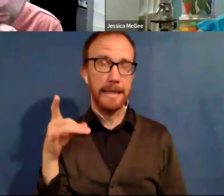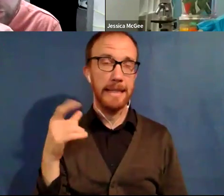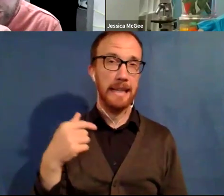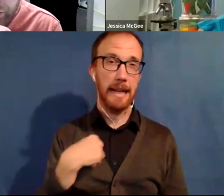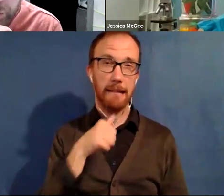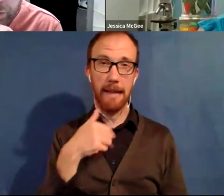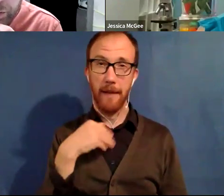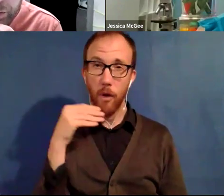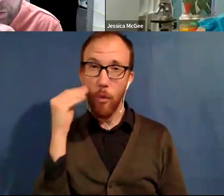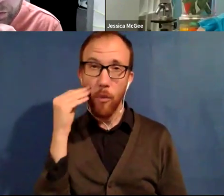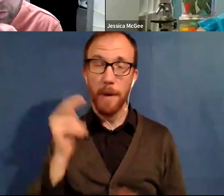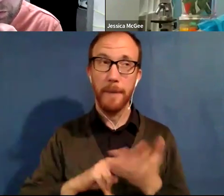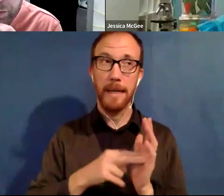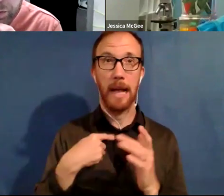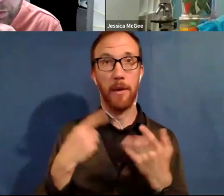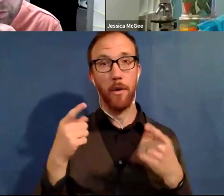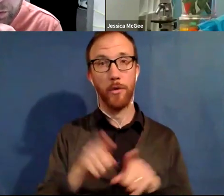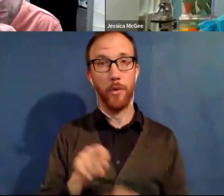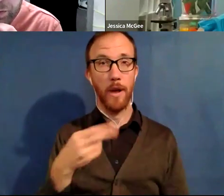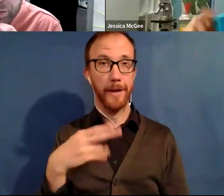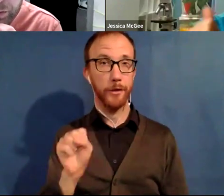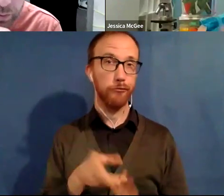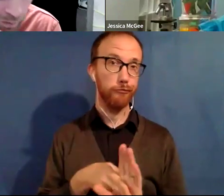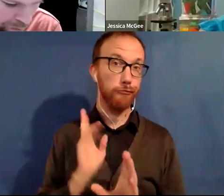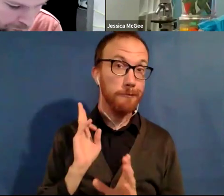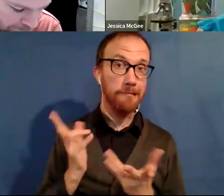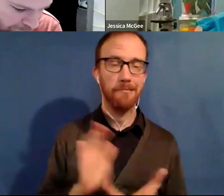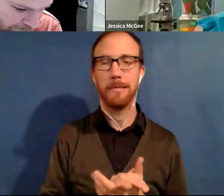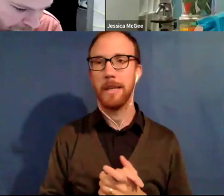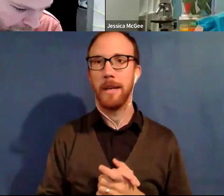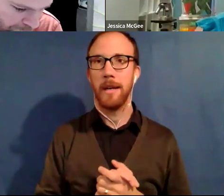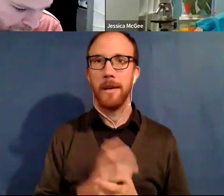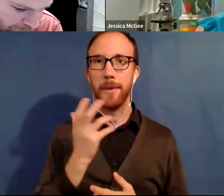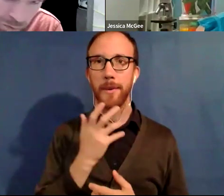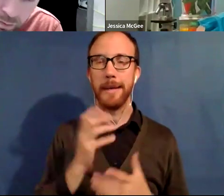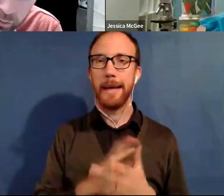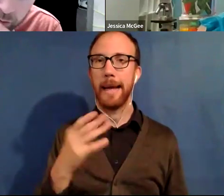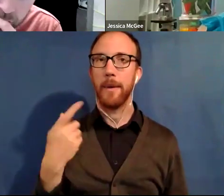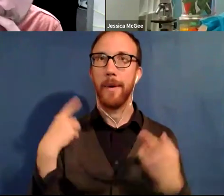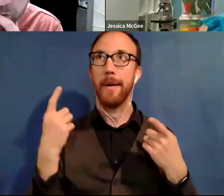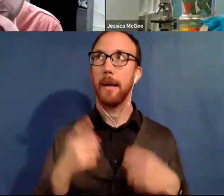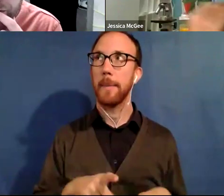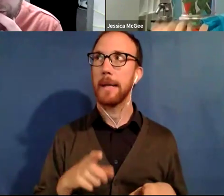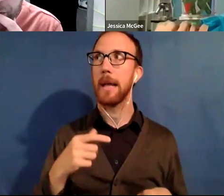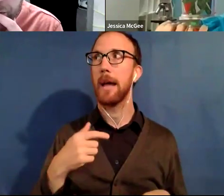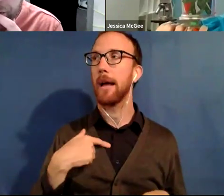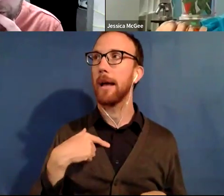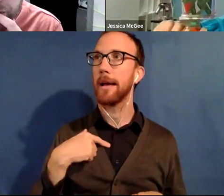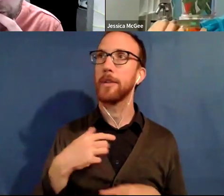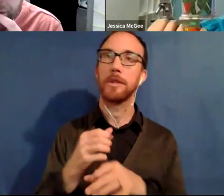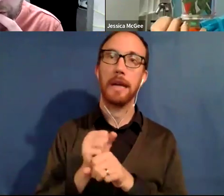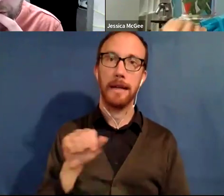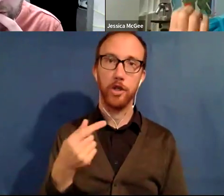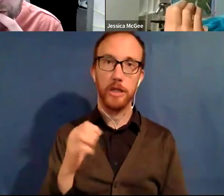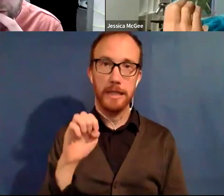means I was also a high school dropout. Um, big fun. And I ended up getting my GED